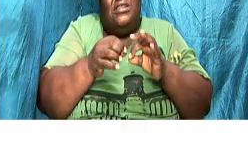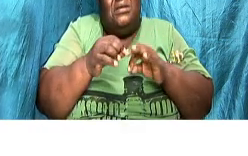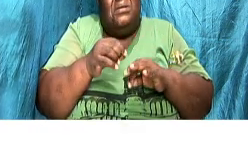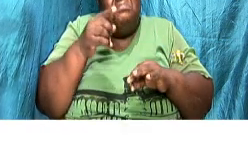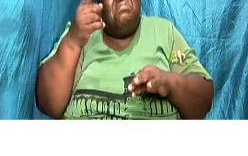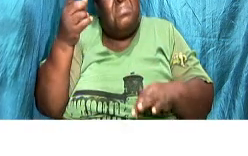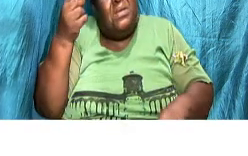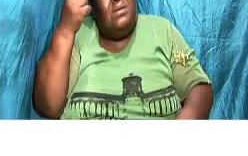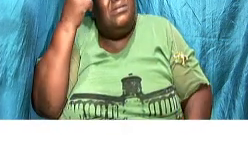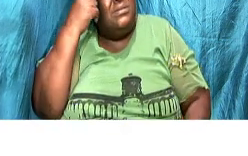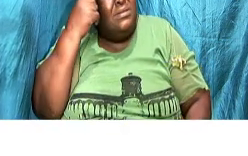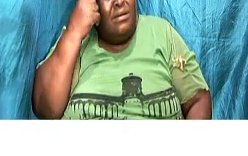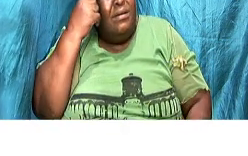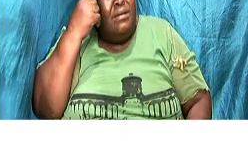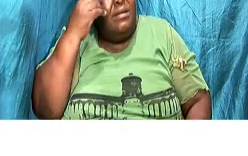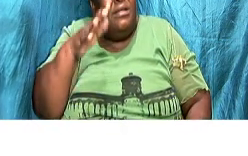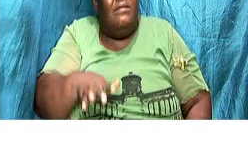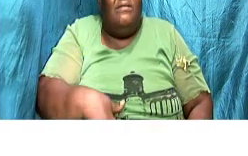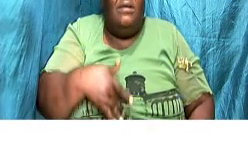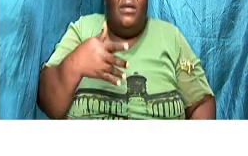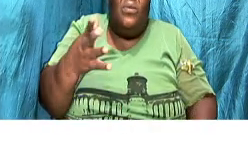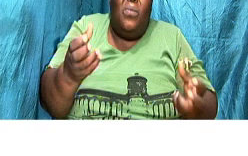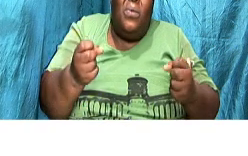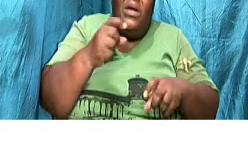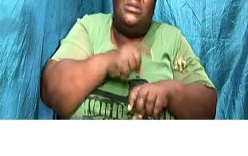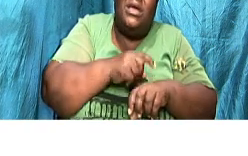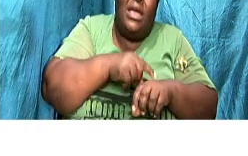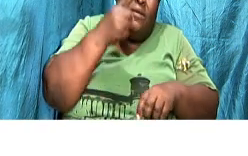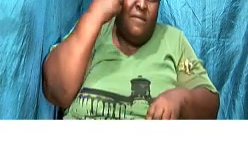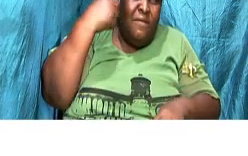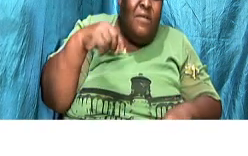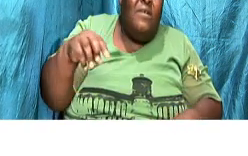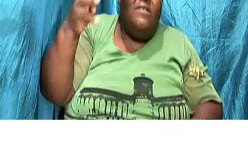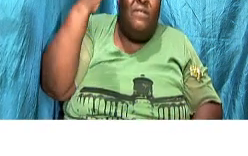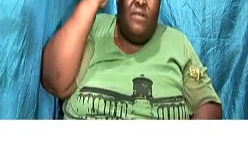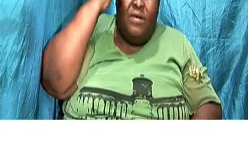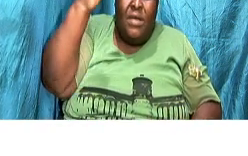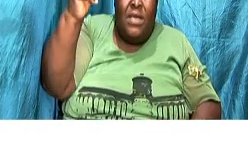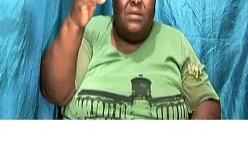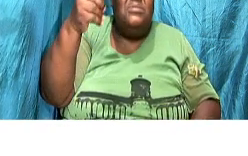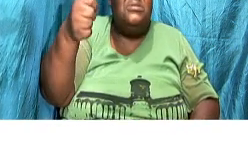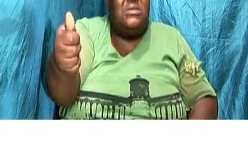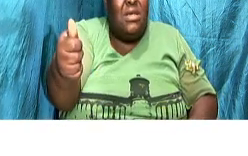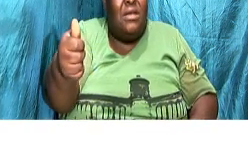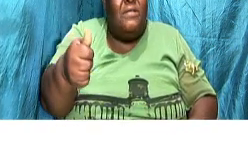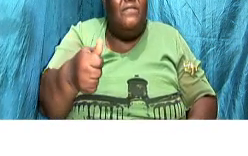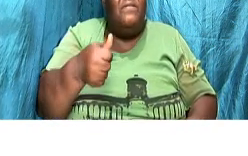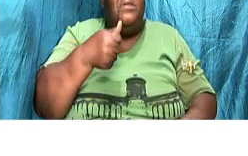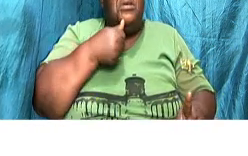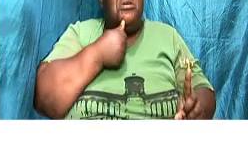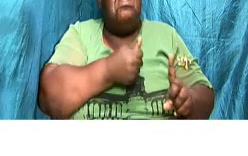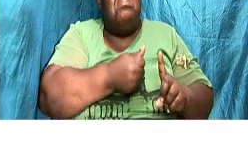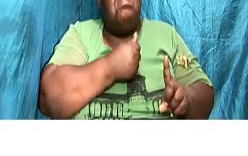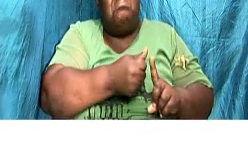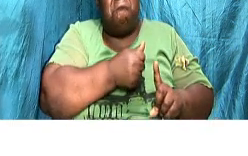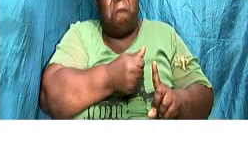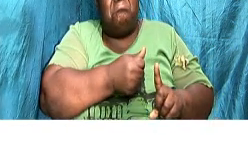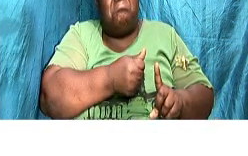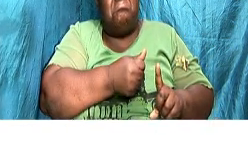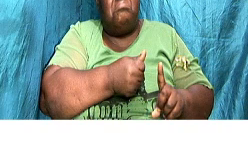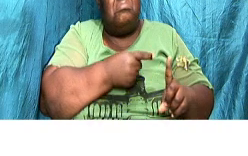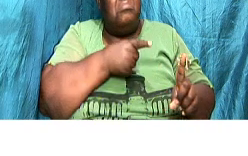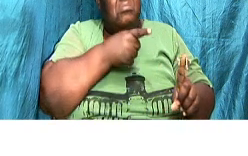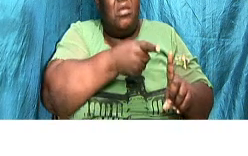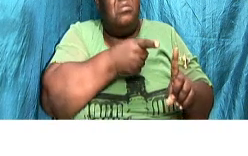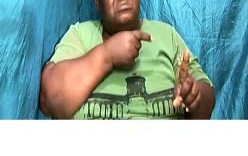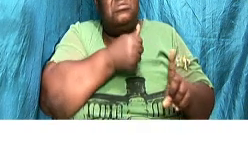wants some time for himself. That is why I tell us earlier on that we need to have our game plan. And